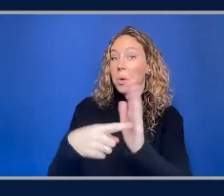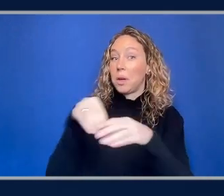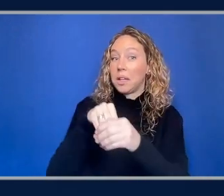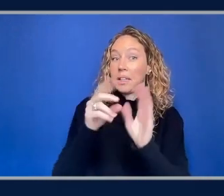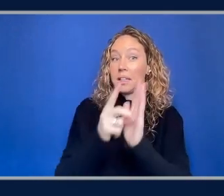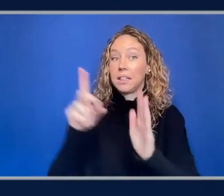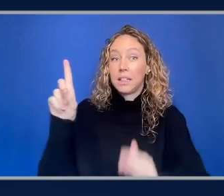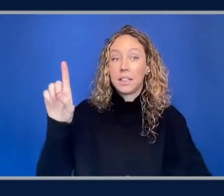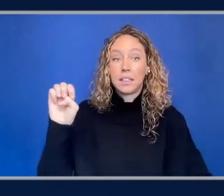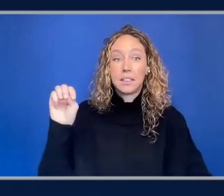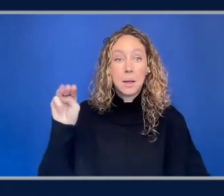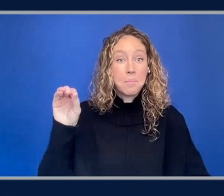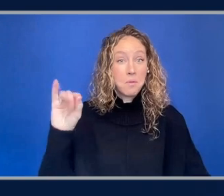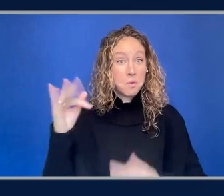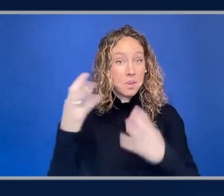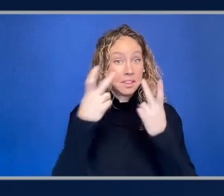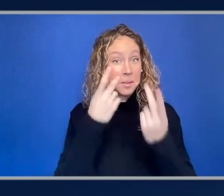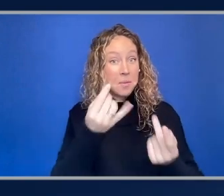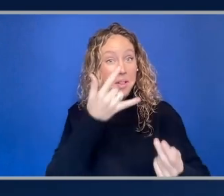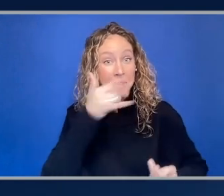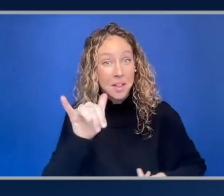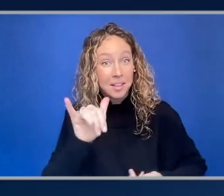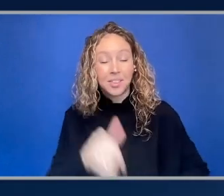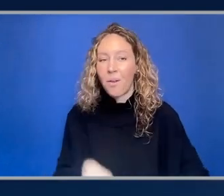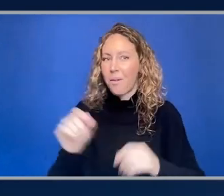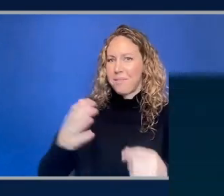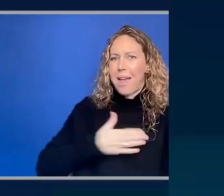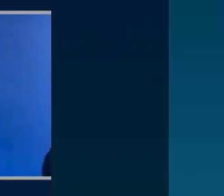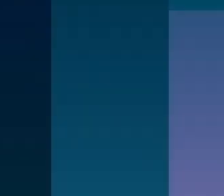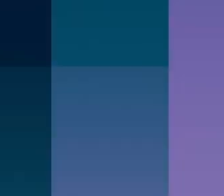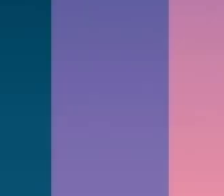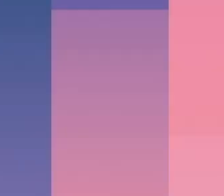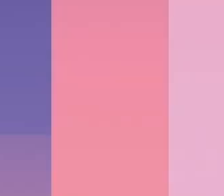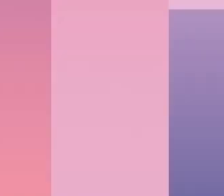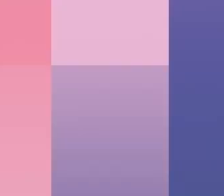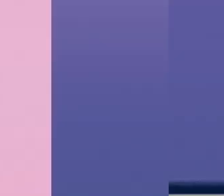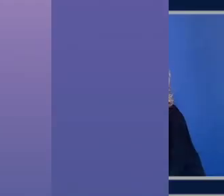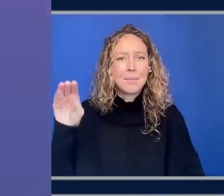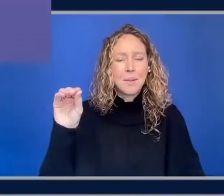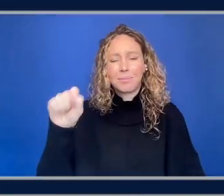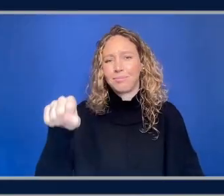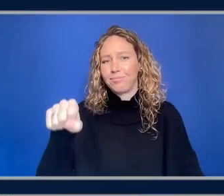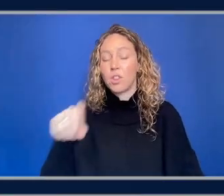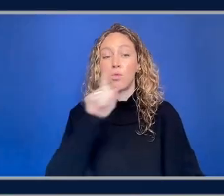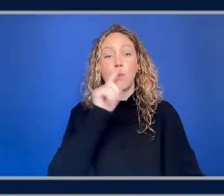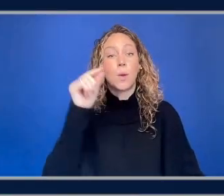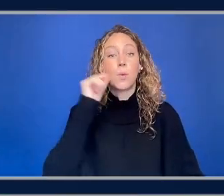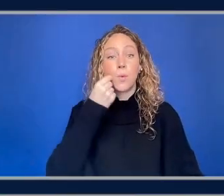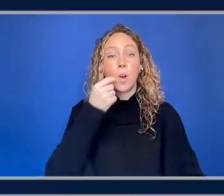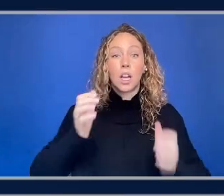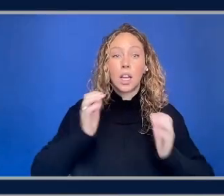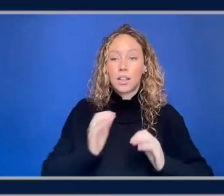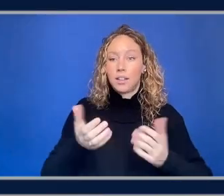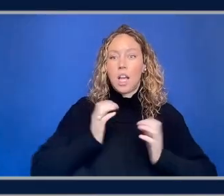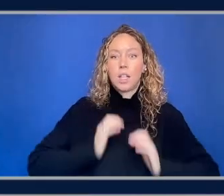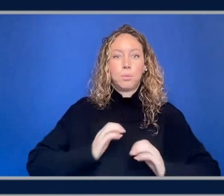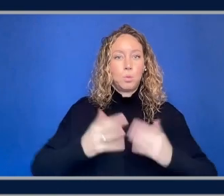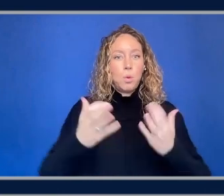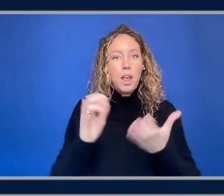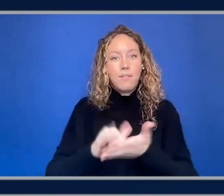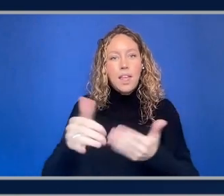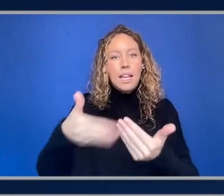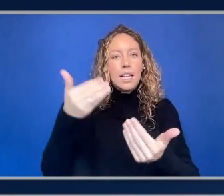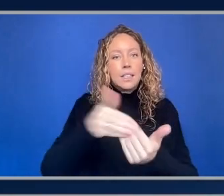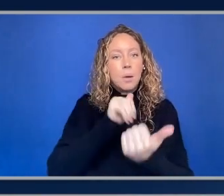ready to kind of get into it I'm glad you set them in yeah I think this is really cool because you know customers want to have that easy way to look through their